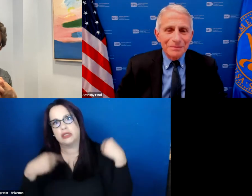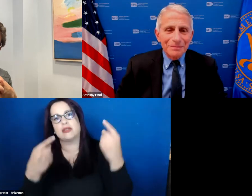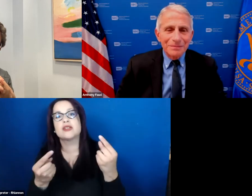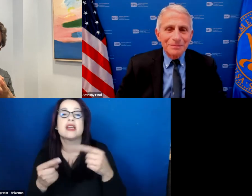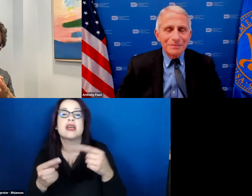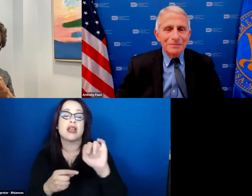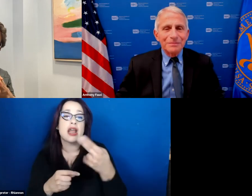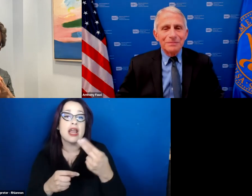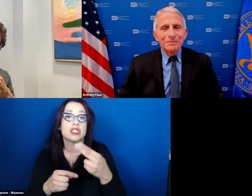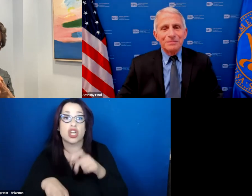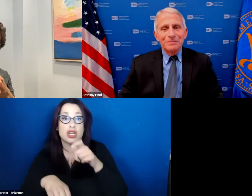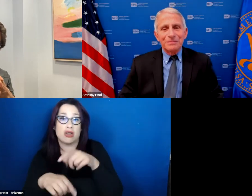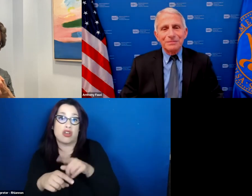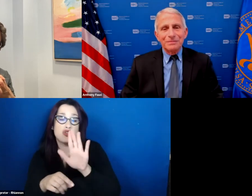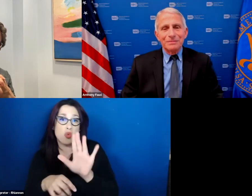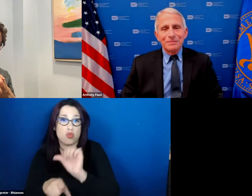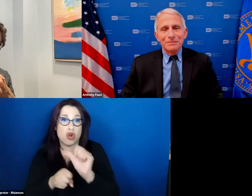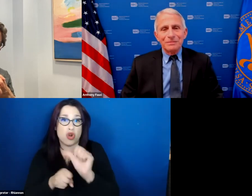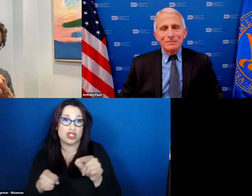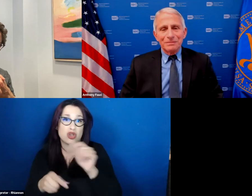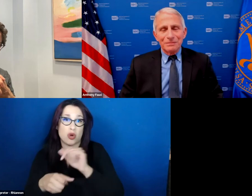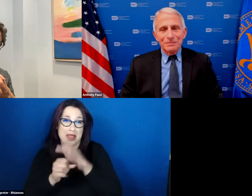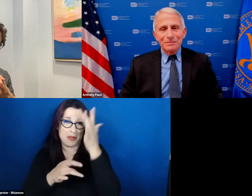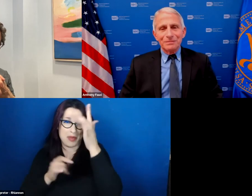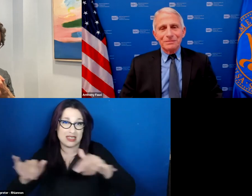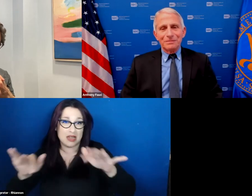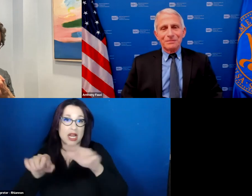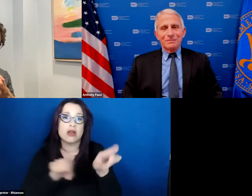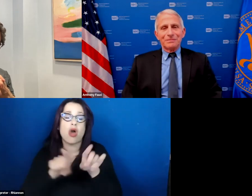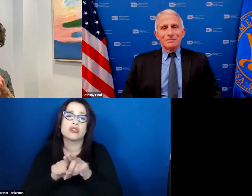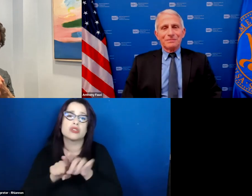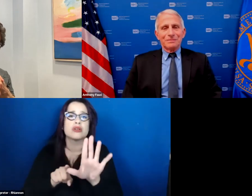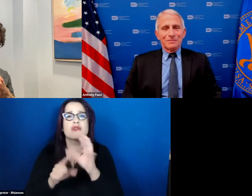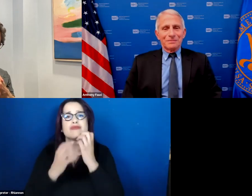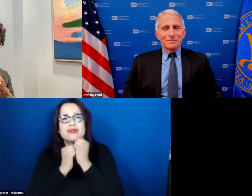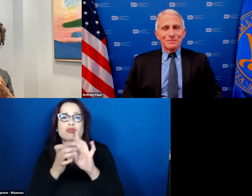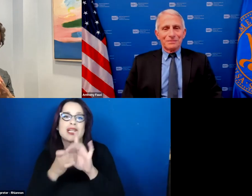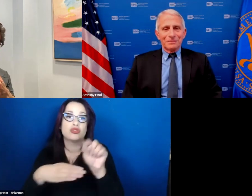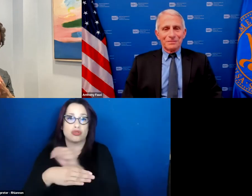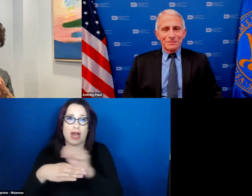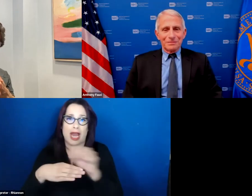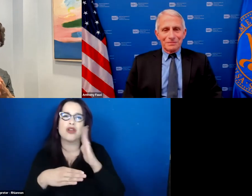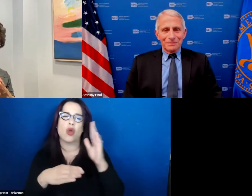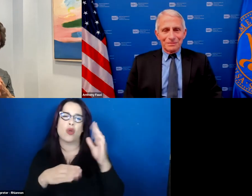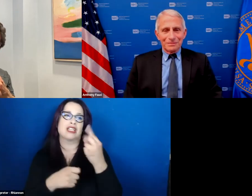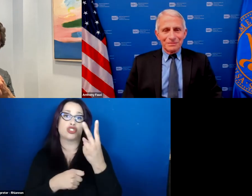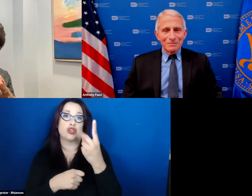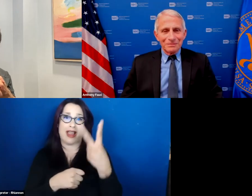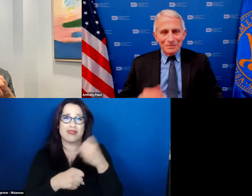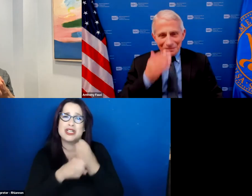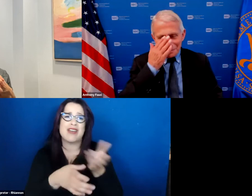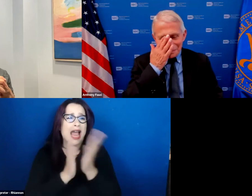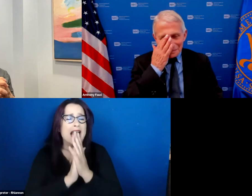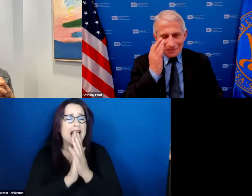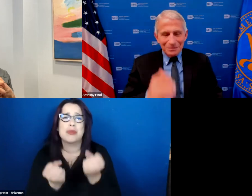also that you care so much about training I've asked you to do many things in the last two and a half years and you've said yes every time and